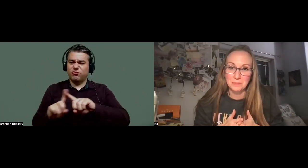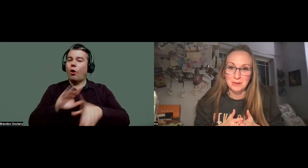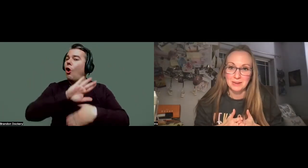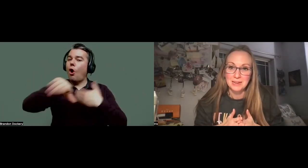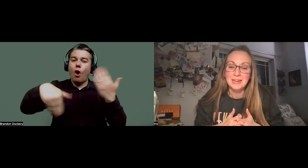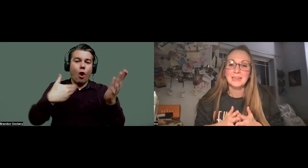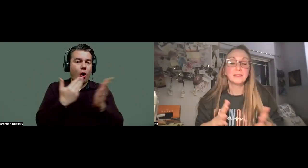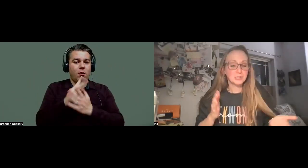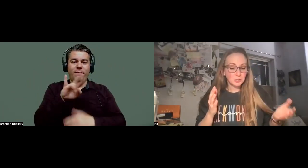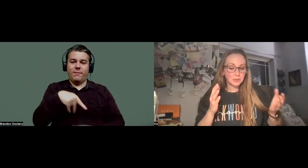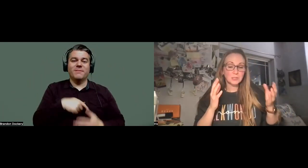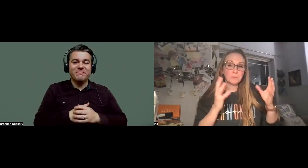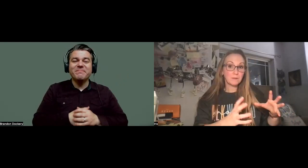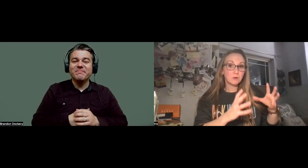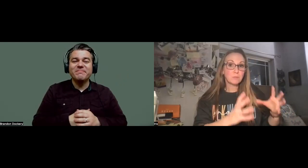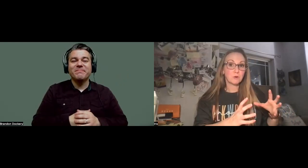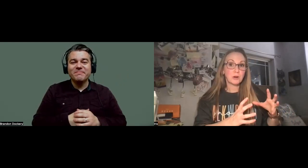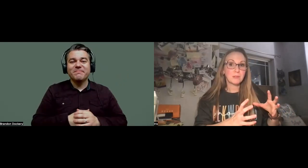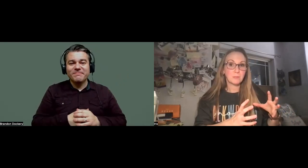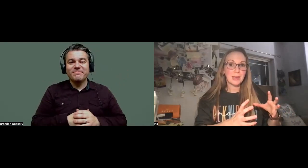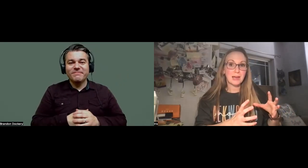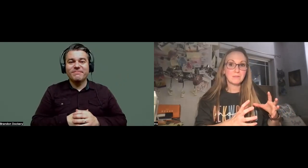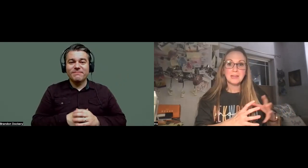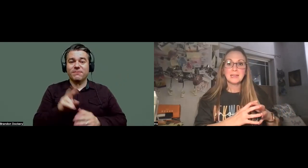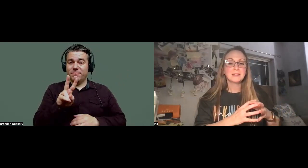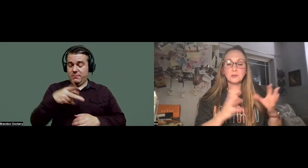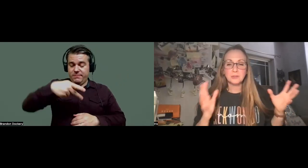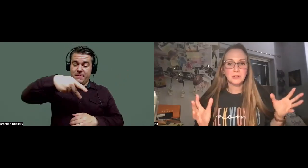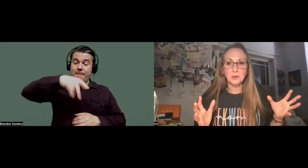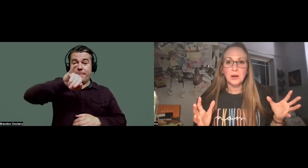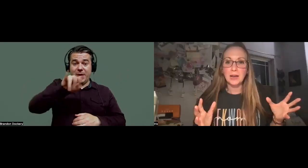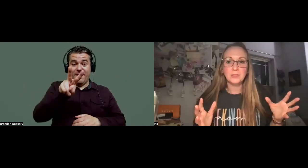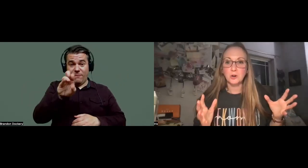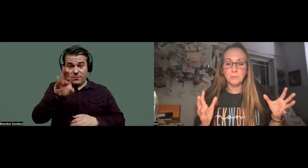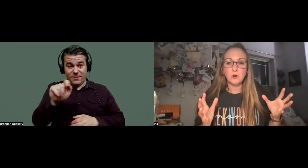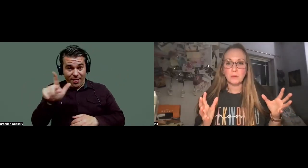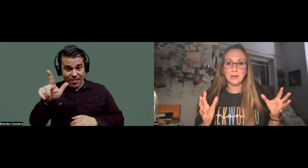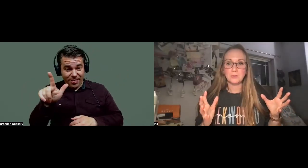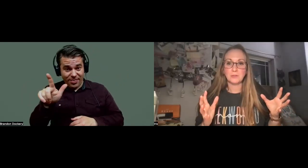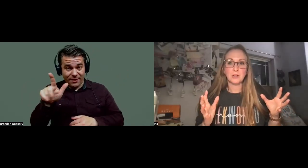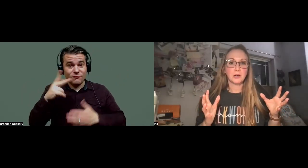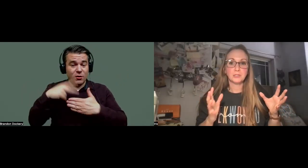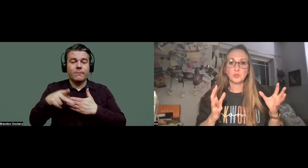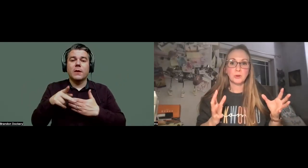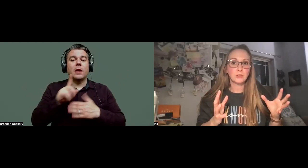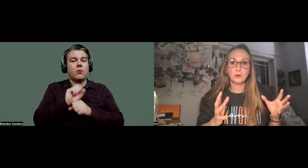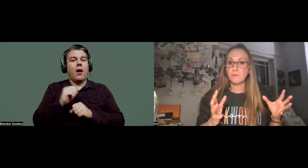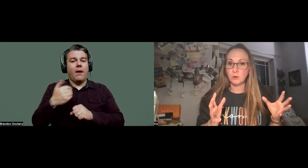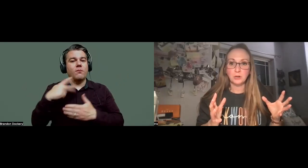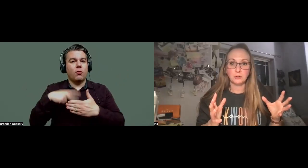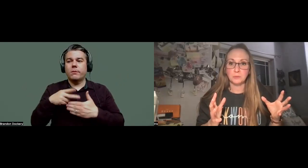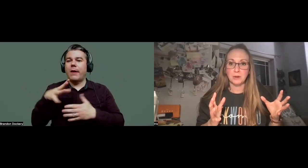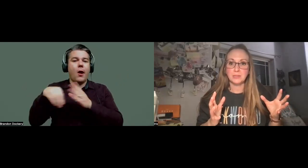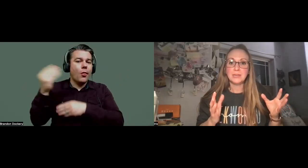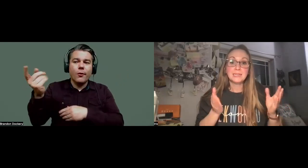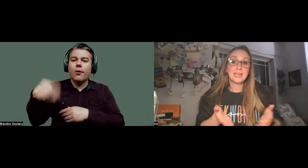as a VIP. Like this, this pivotal program that we have literally, there are programs out there that cost 20, 30,